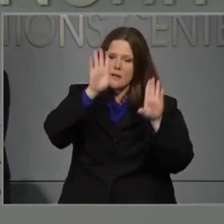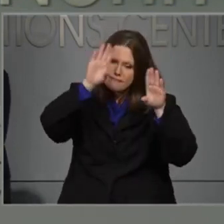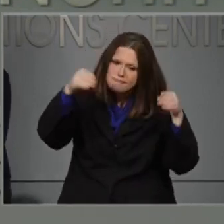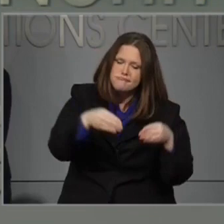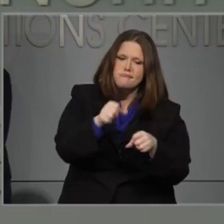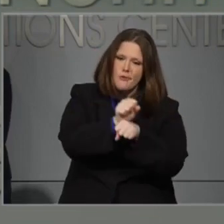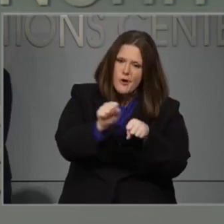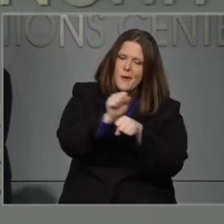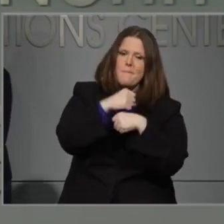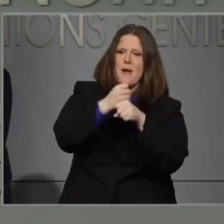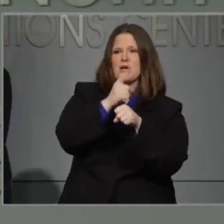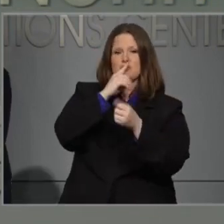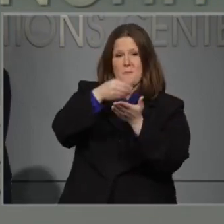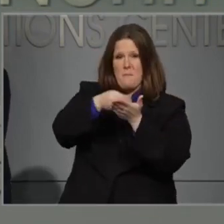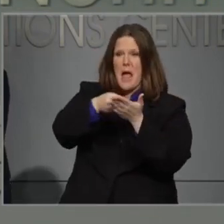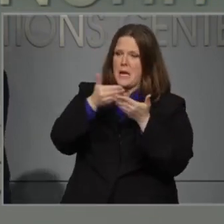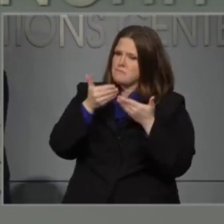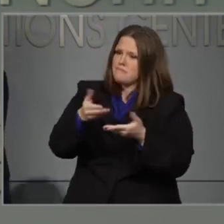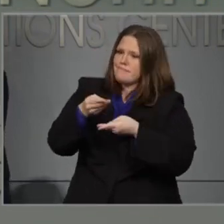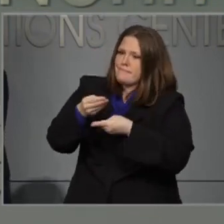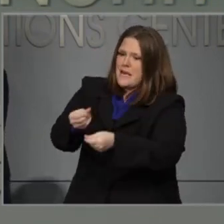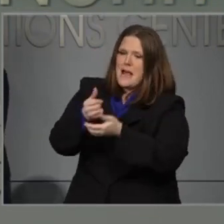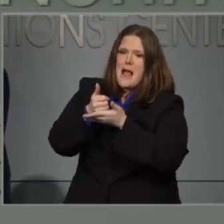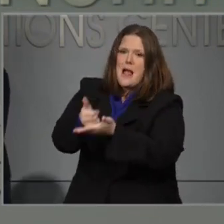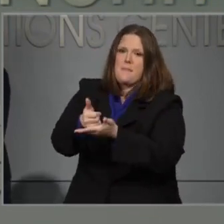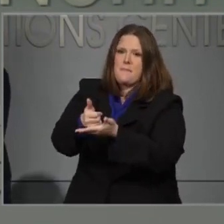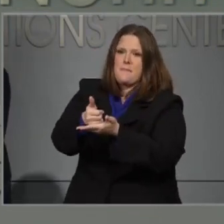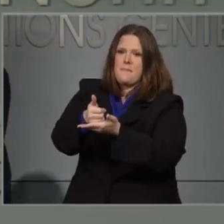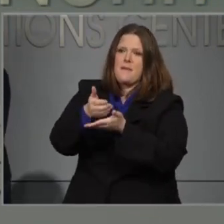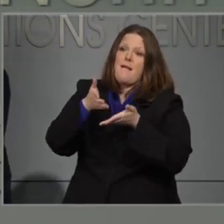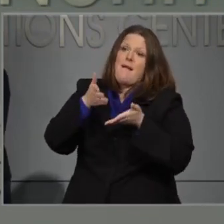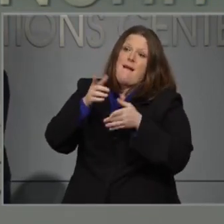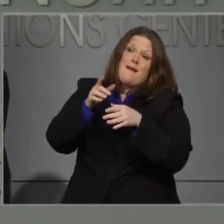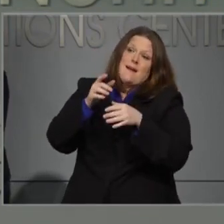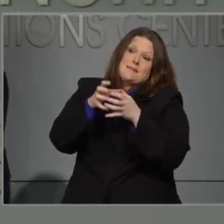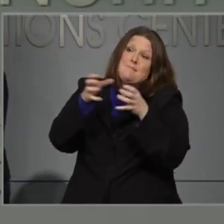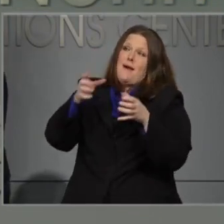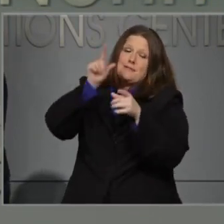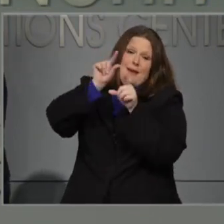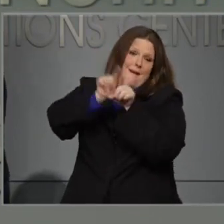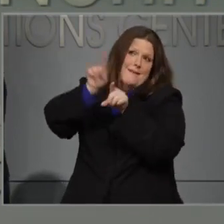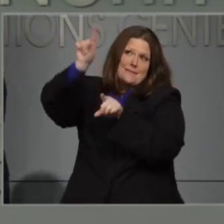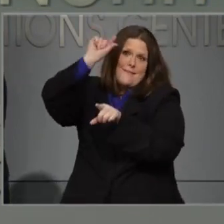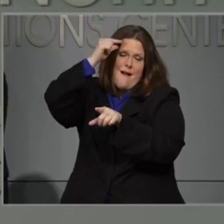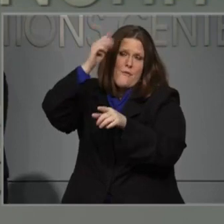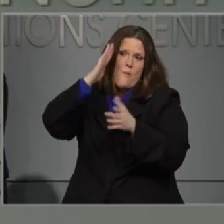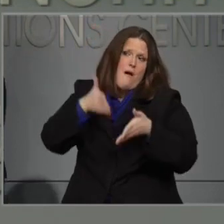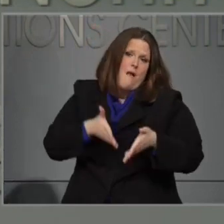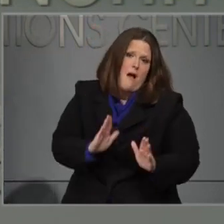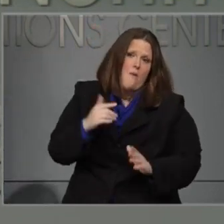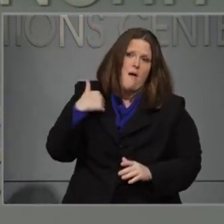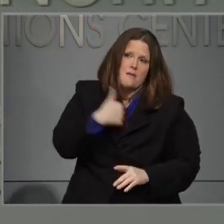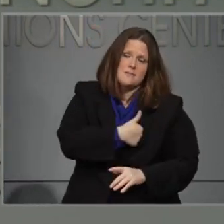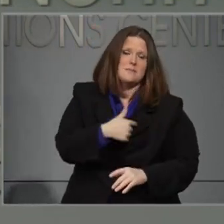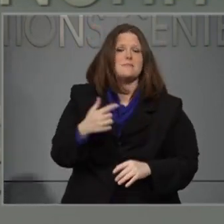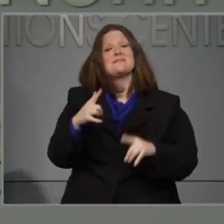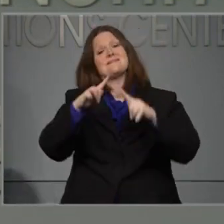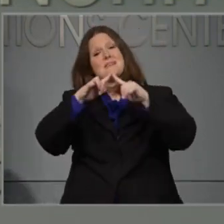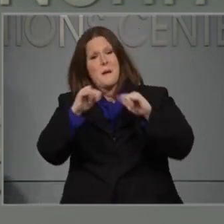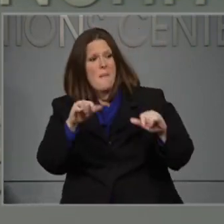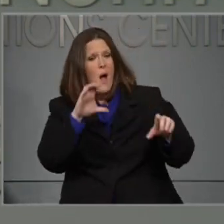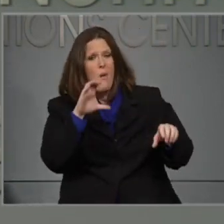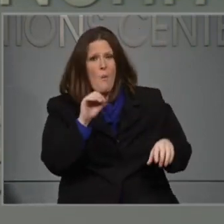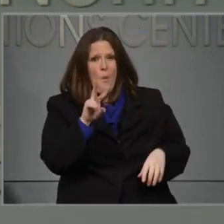making sure that money can move as fast as the federal government will let us. Especially as we have battled COVID